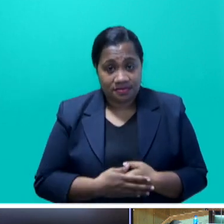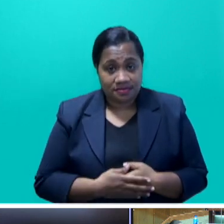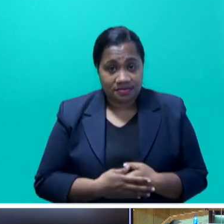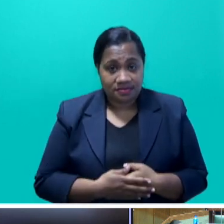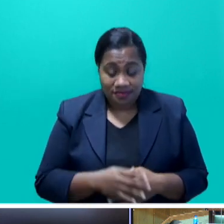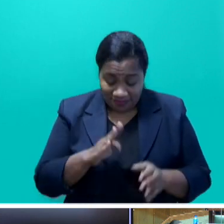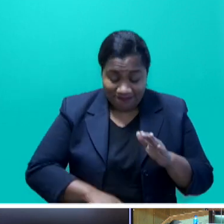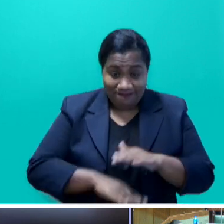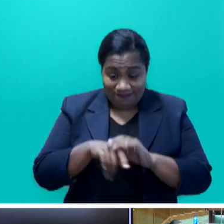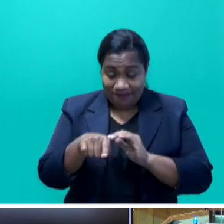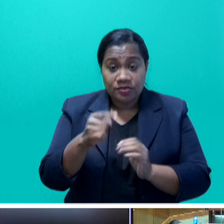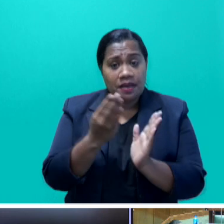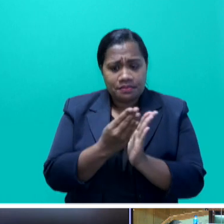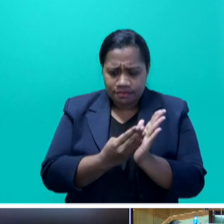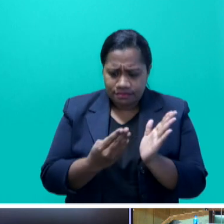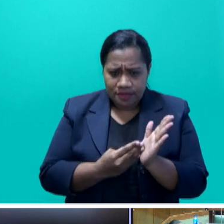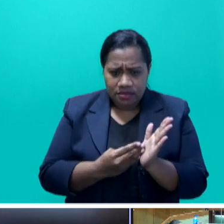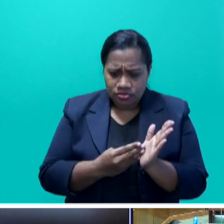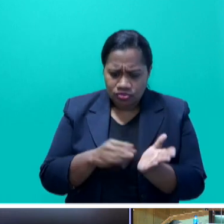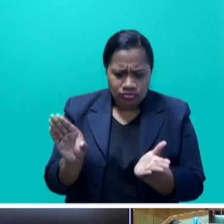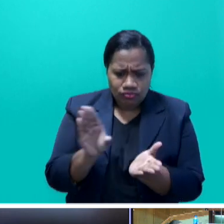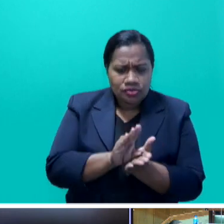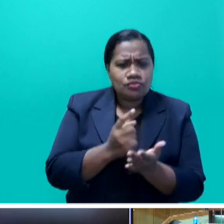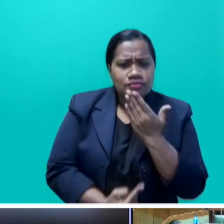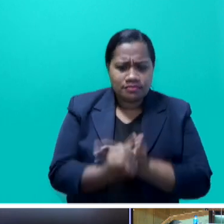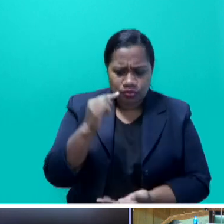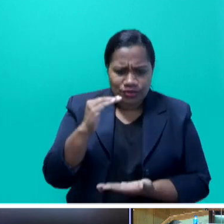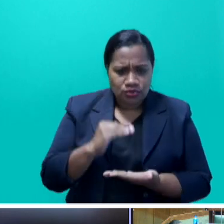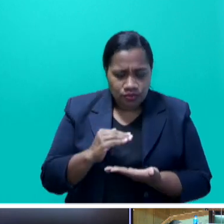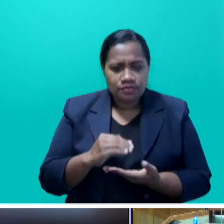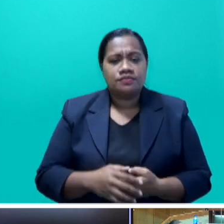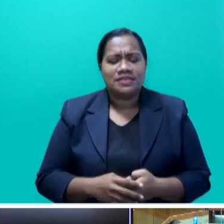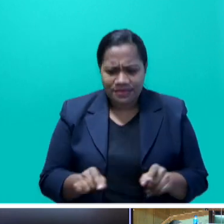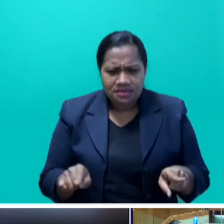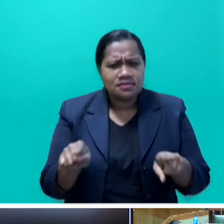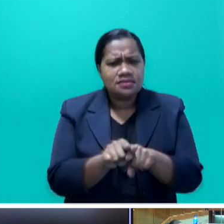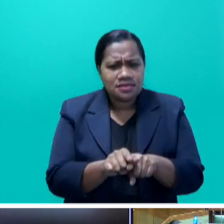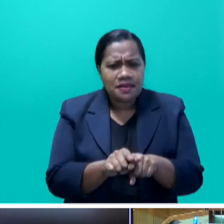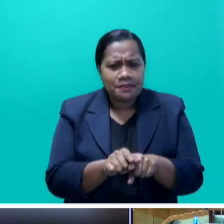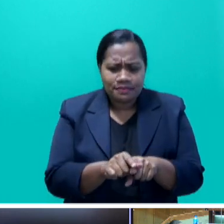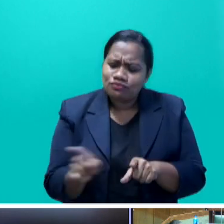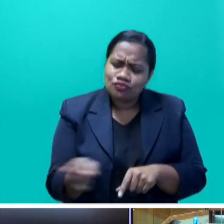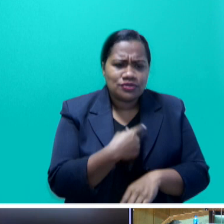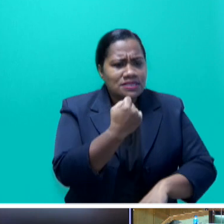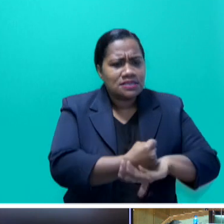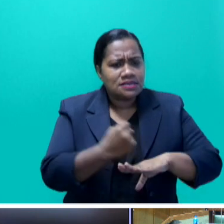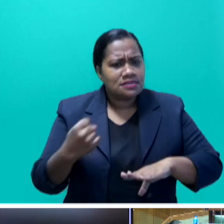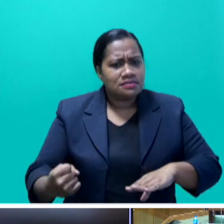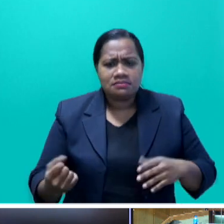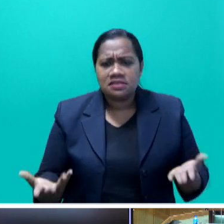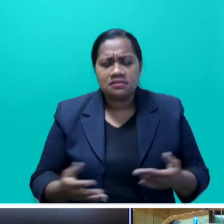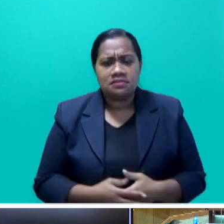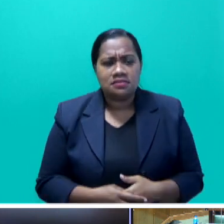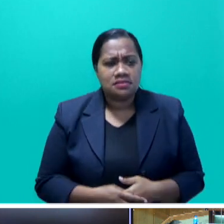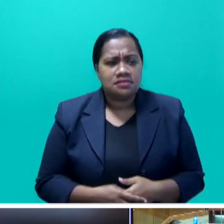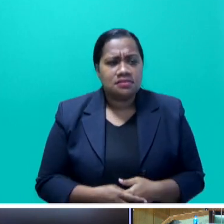budgetary allocations have been reduced. The same goes across government. And this cut to